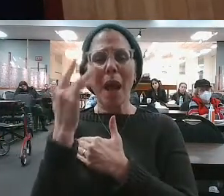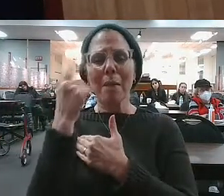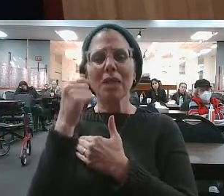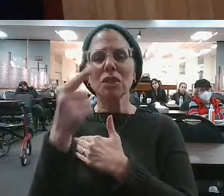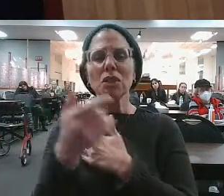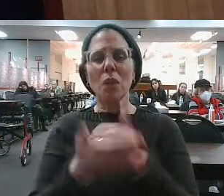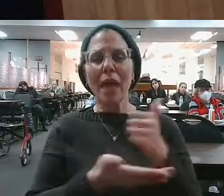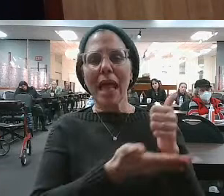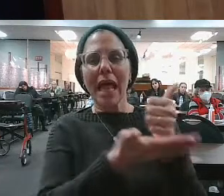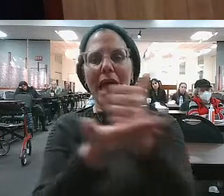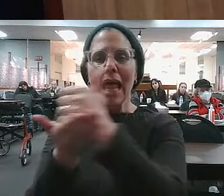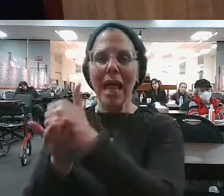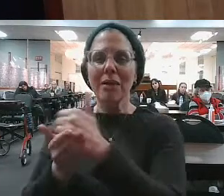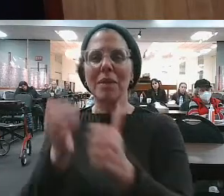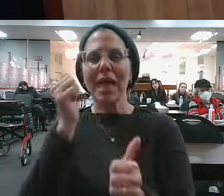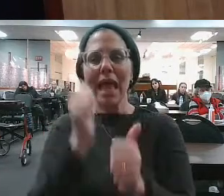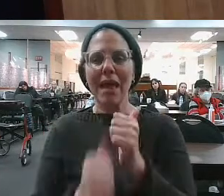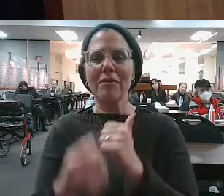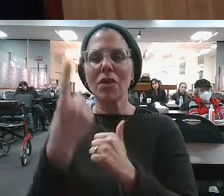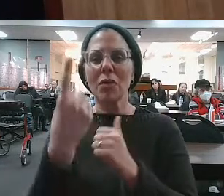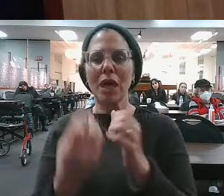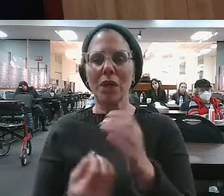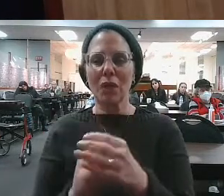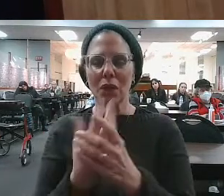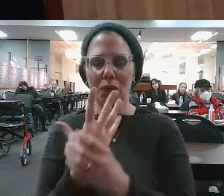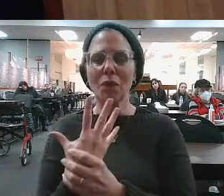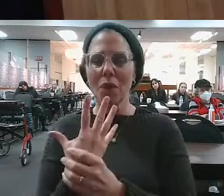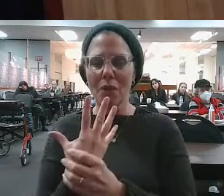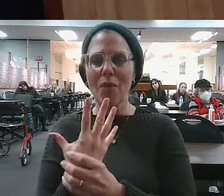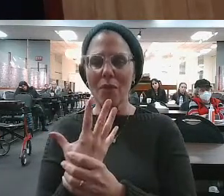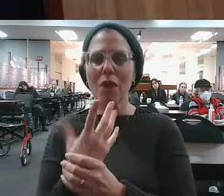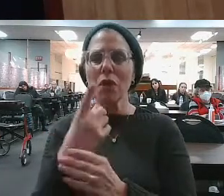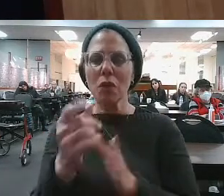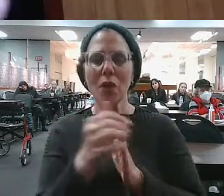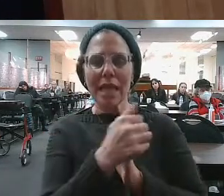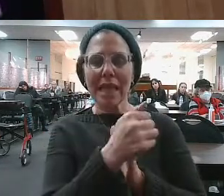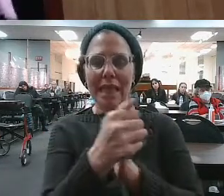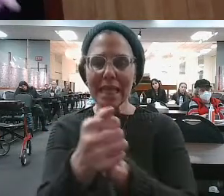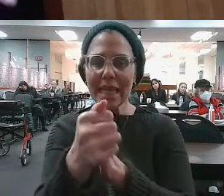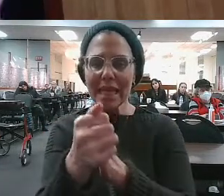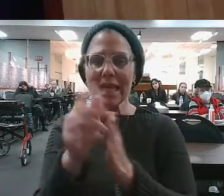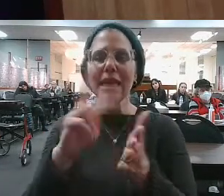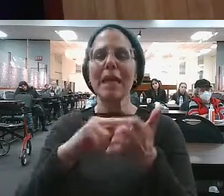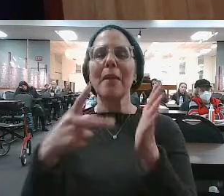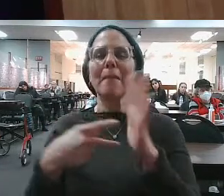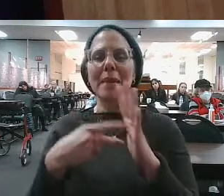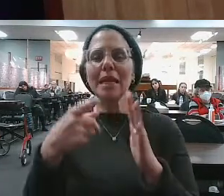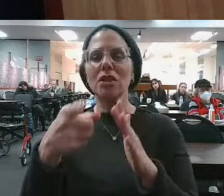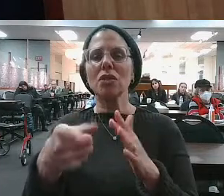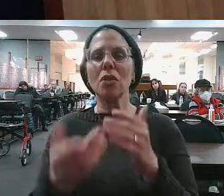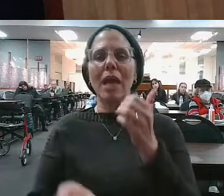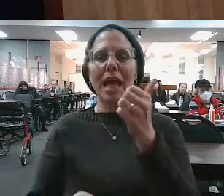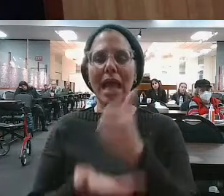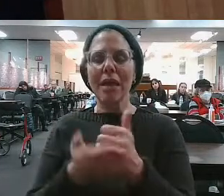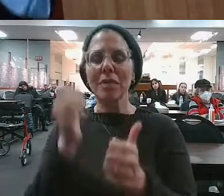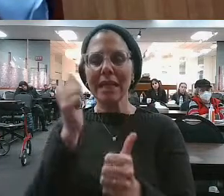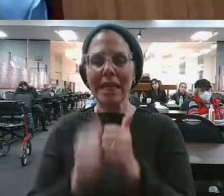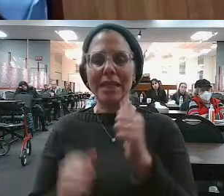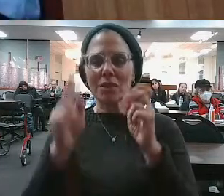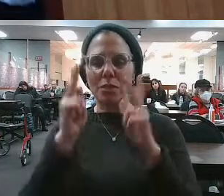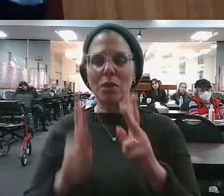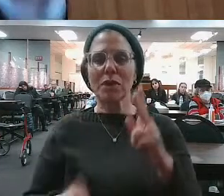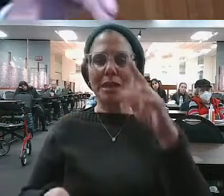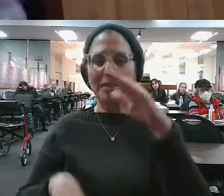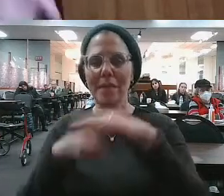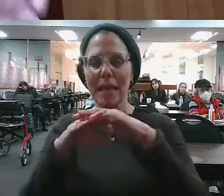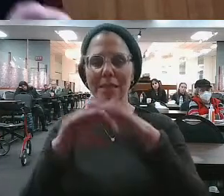Enabling growth in all of Klal Yisrael by allowing them each to actualize their personal peace. That's the Al